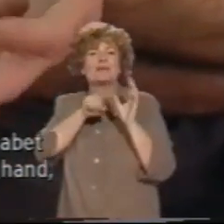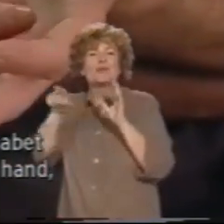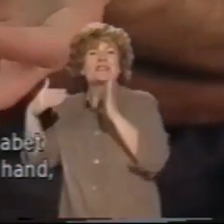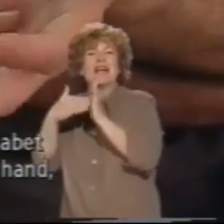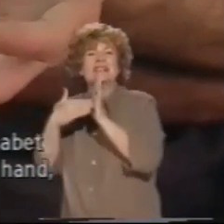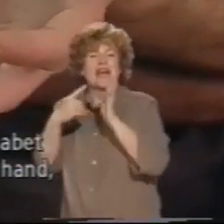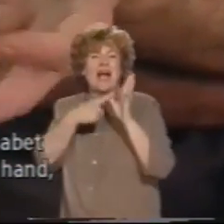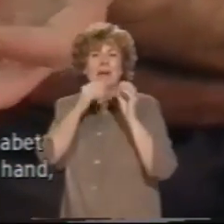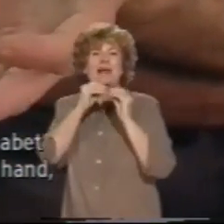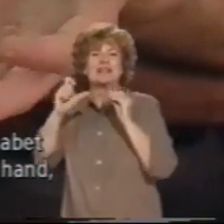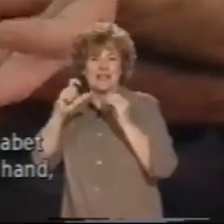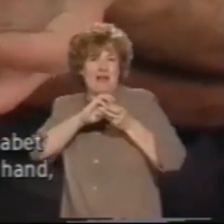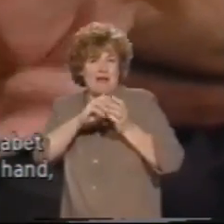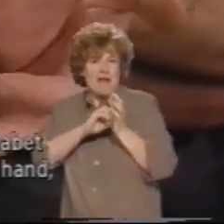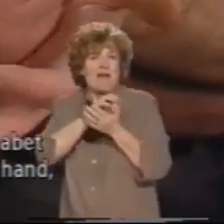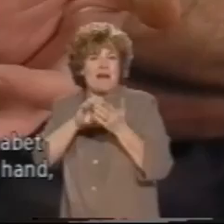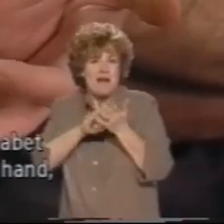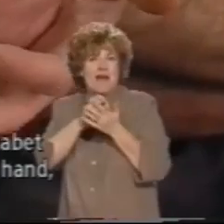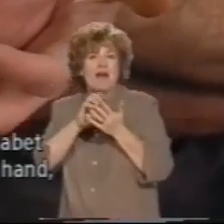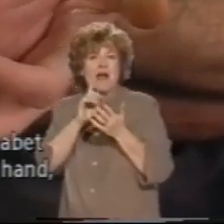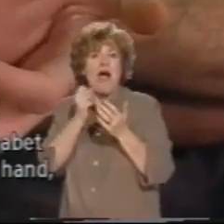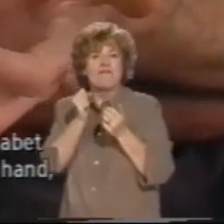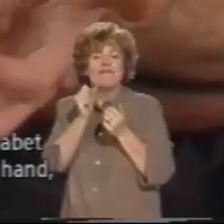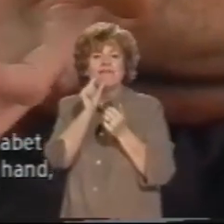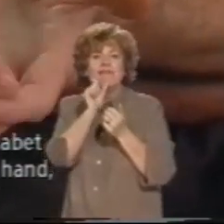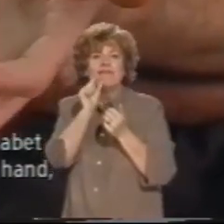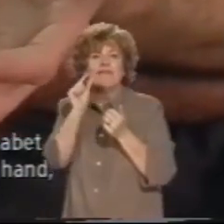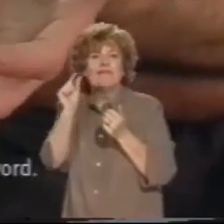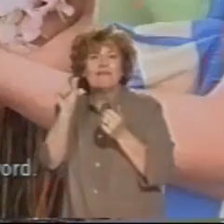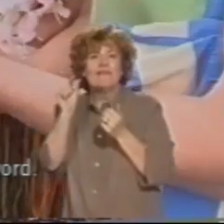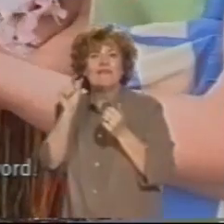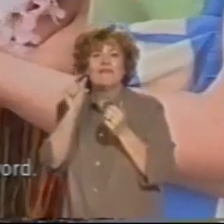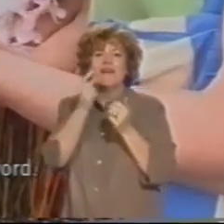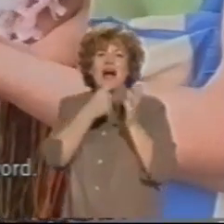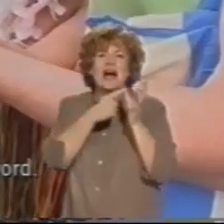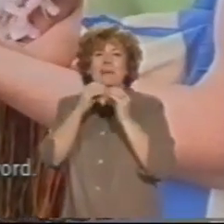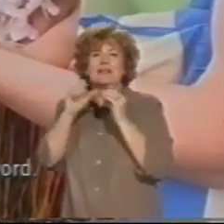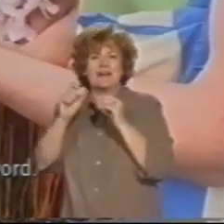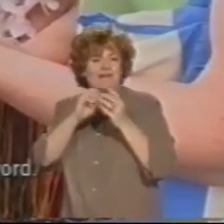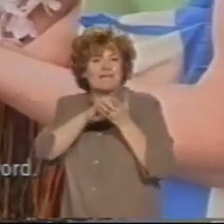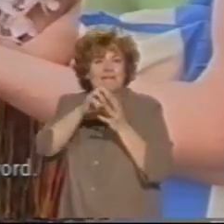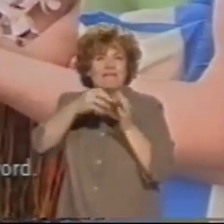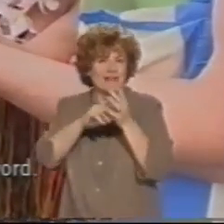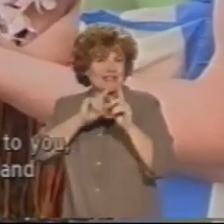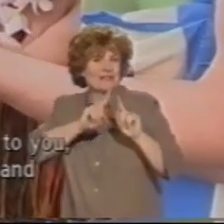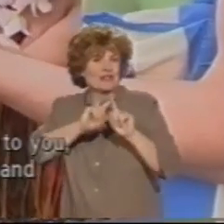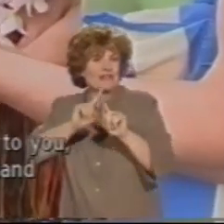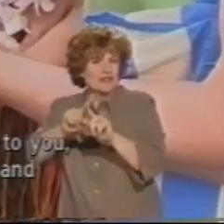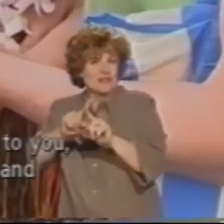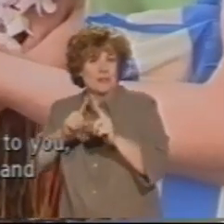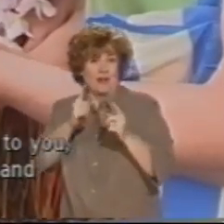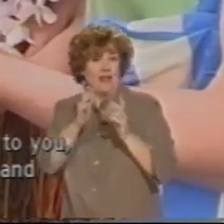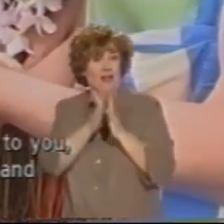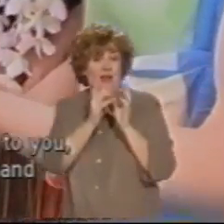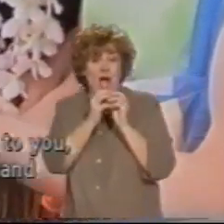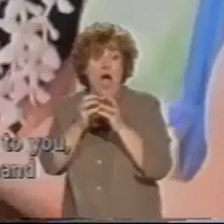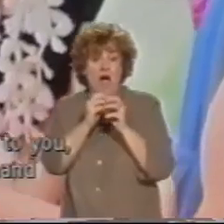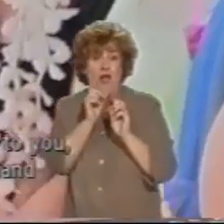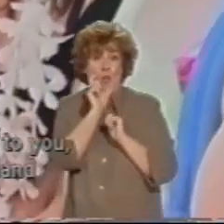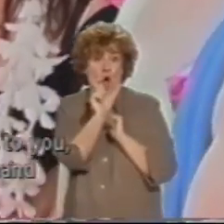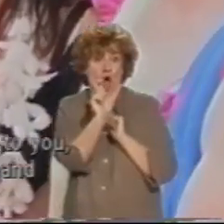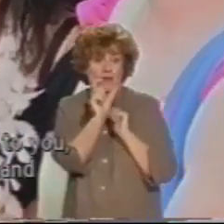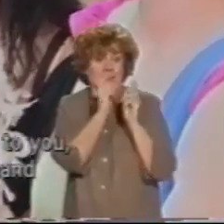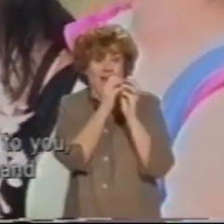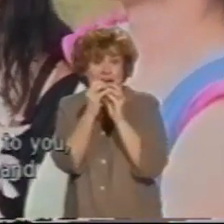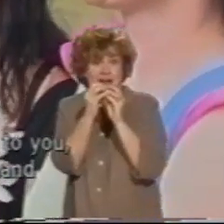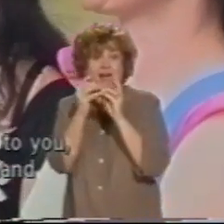every letter of the alphabet has a different sign on the hand, basically, and you spell out every word. Many people can